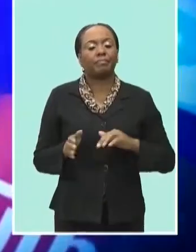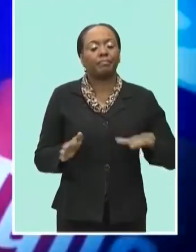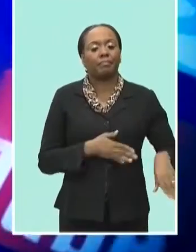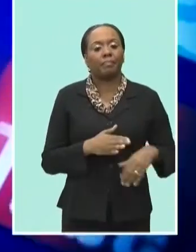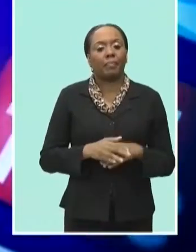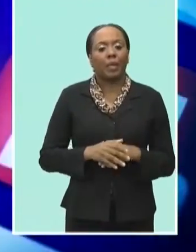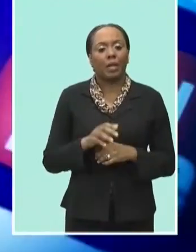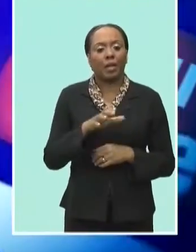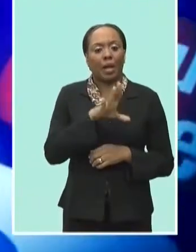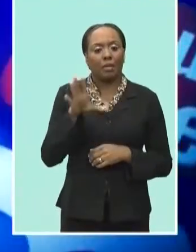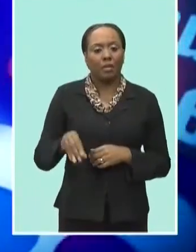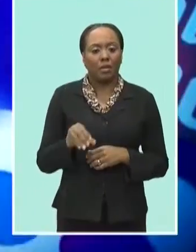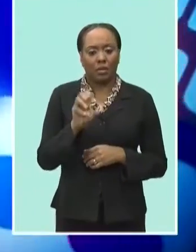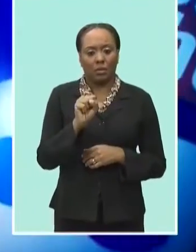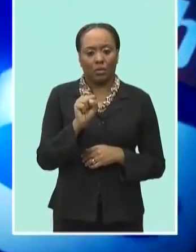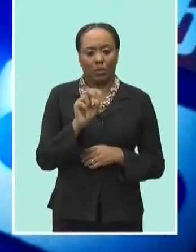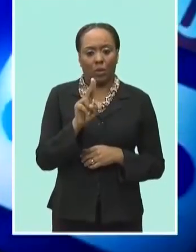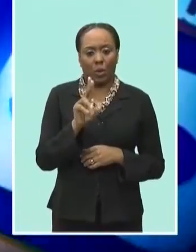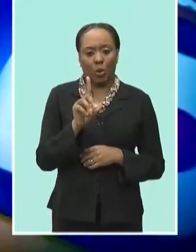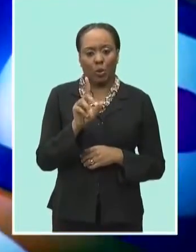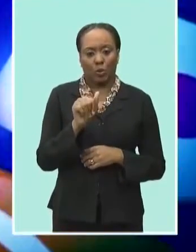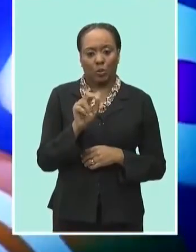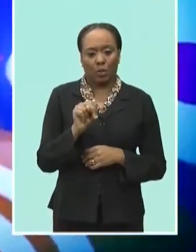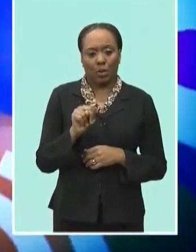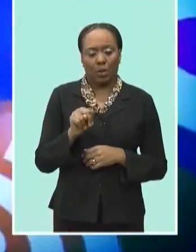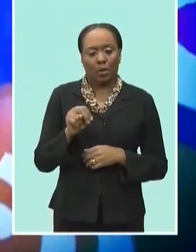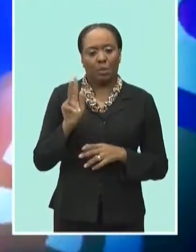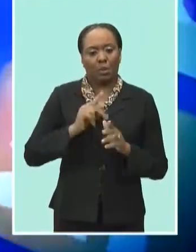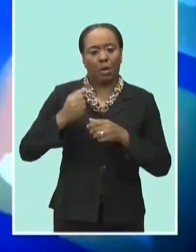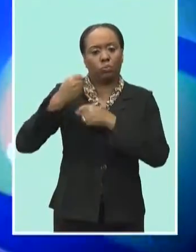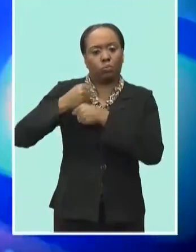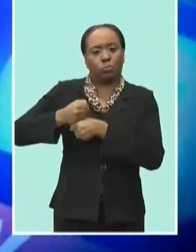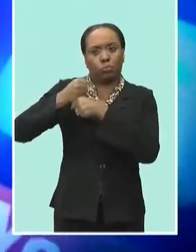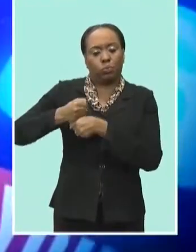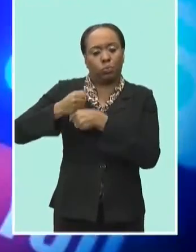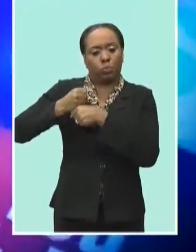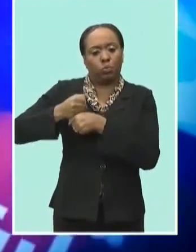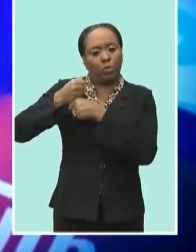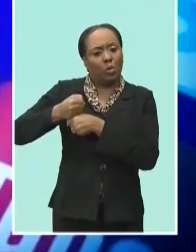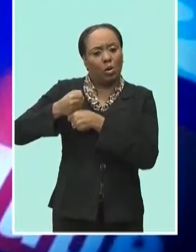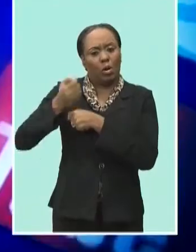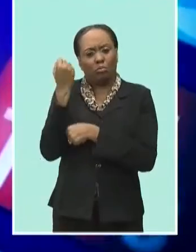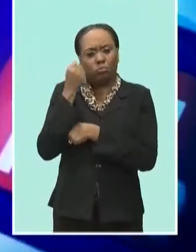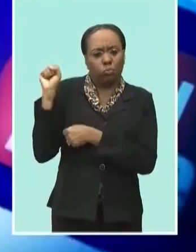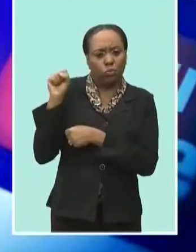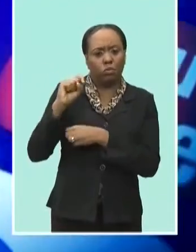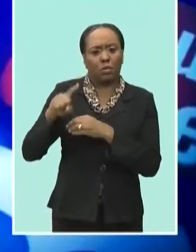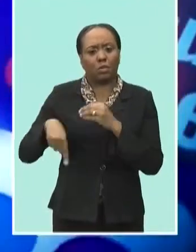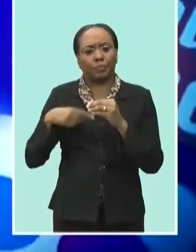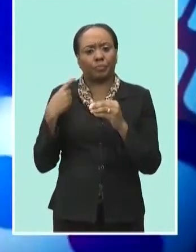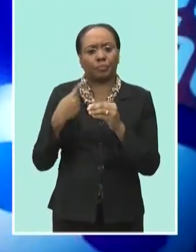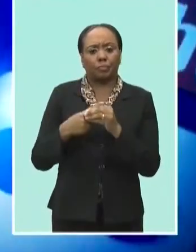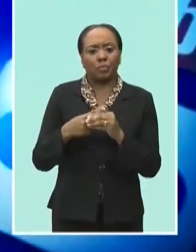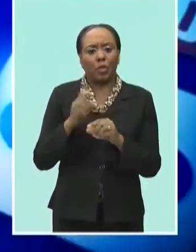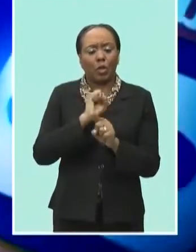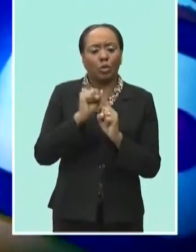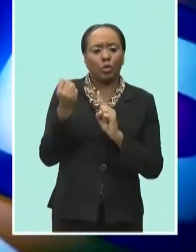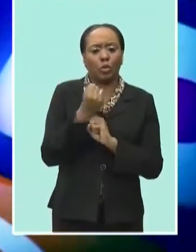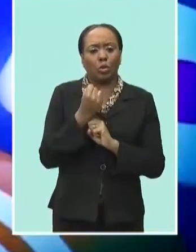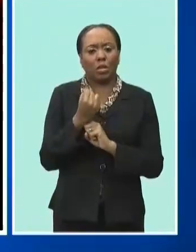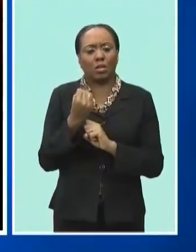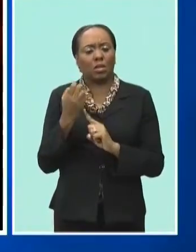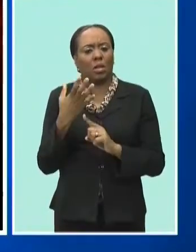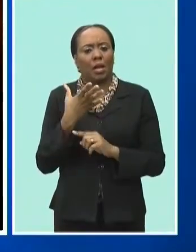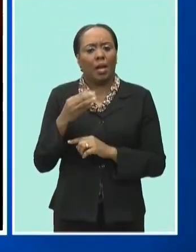Sudan where protesters have been on the streets since late last year speaking out against economic and social conditions. Well, earlier this